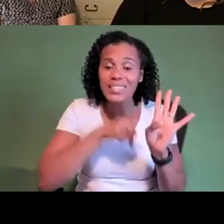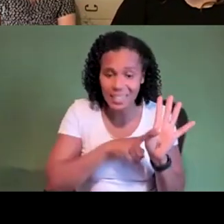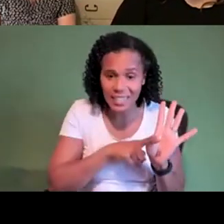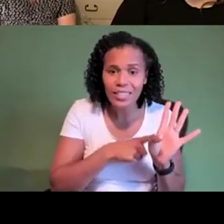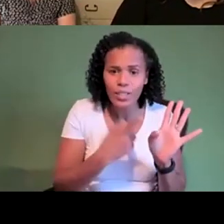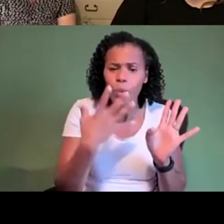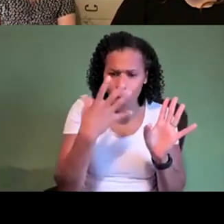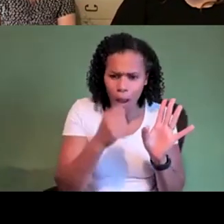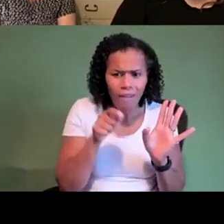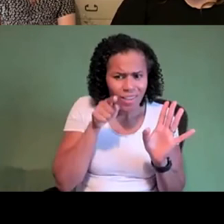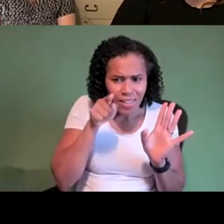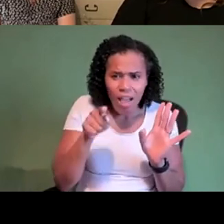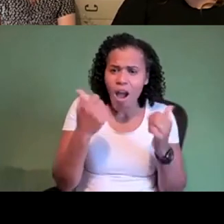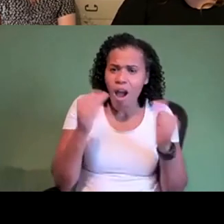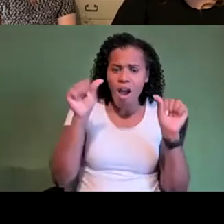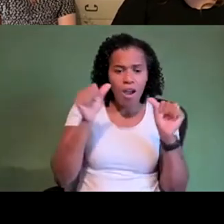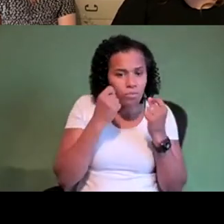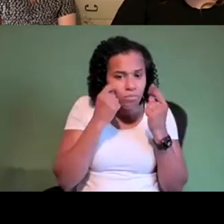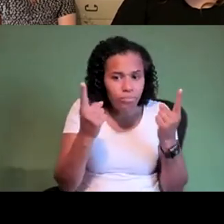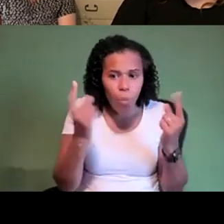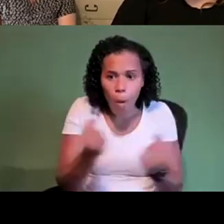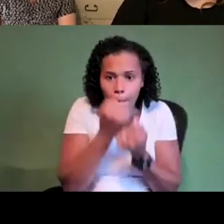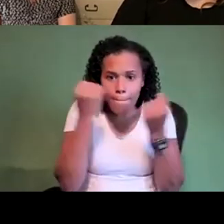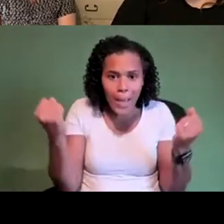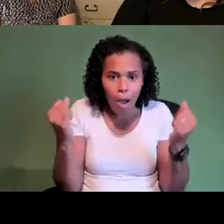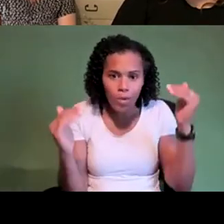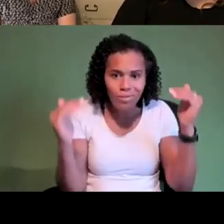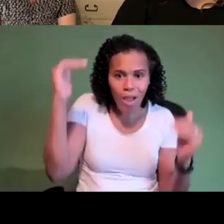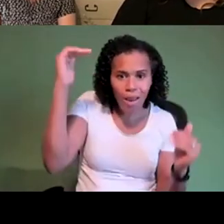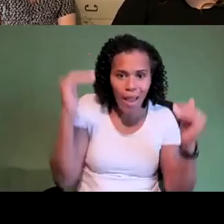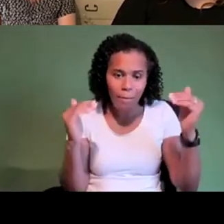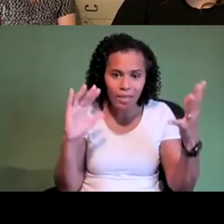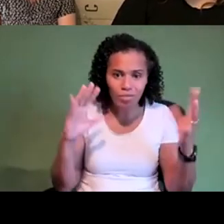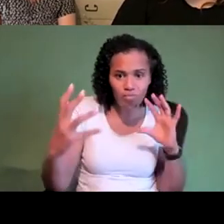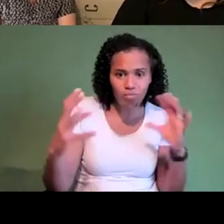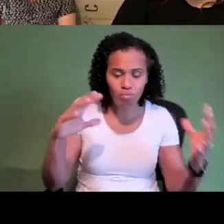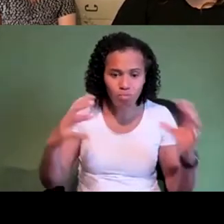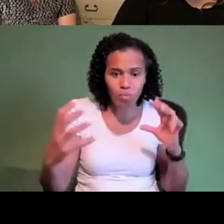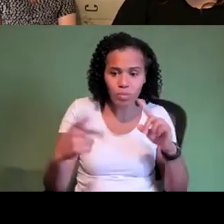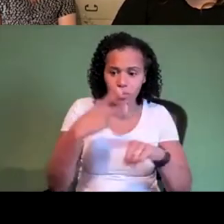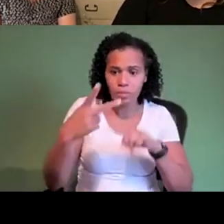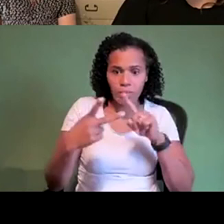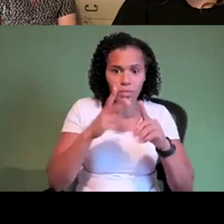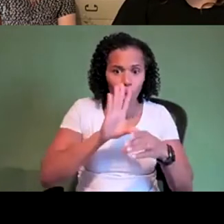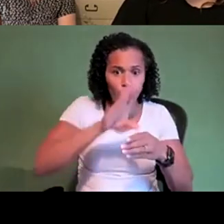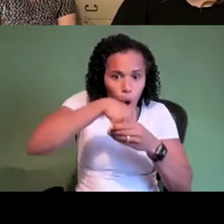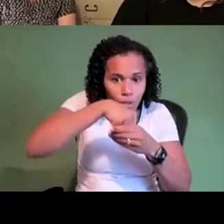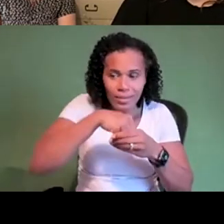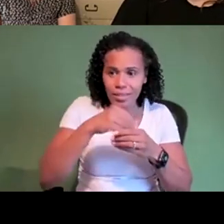the reality of power dynamics about the context to do with race gender